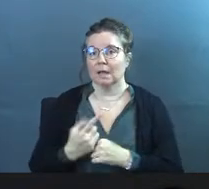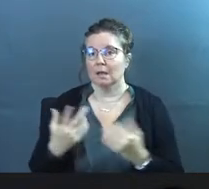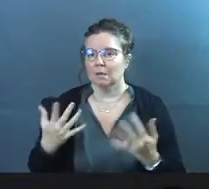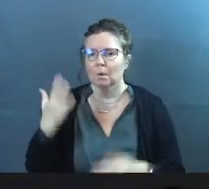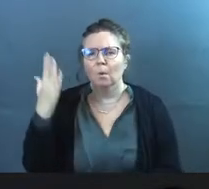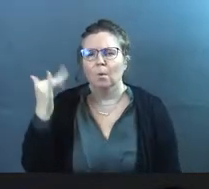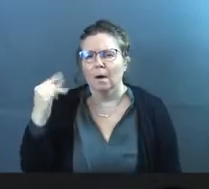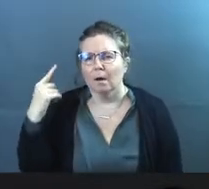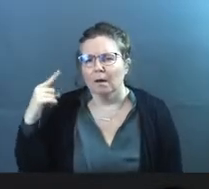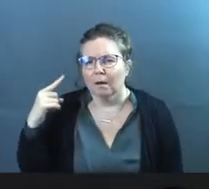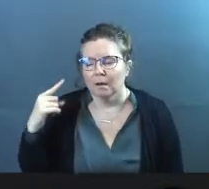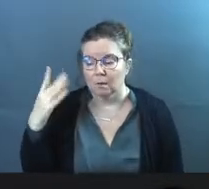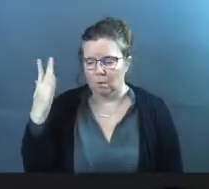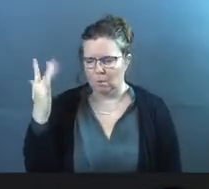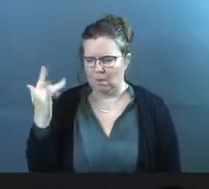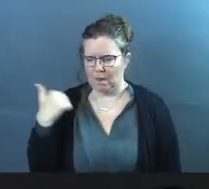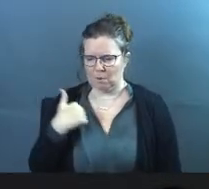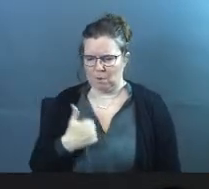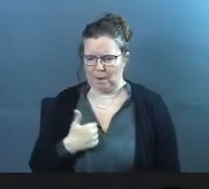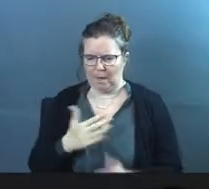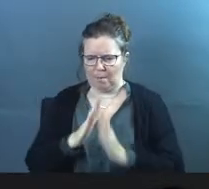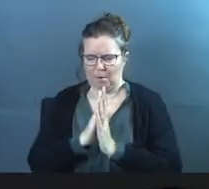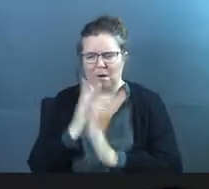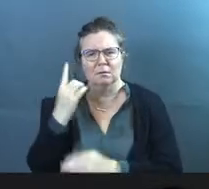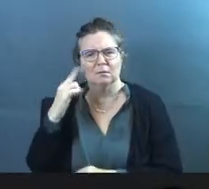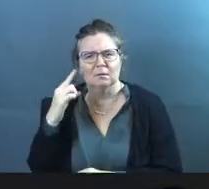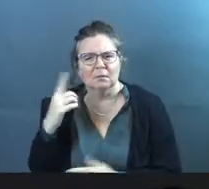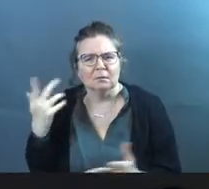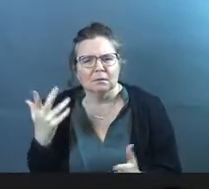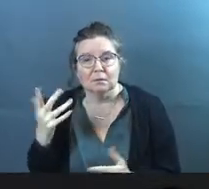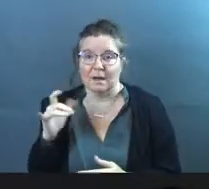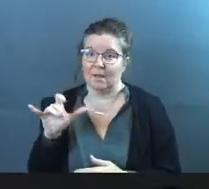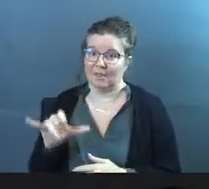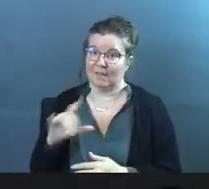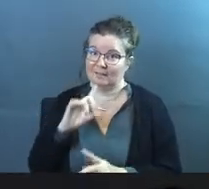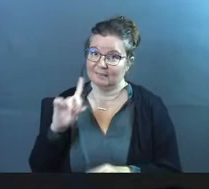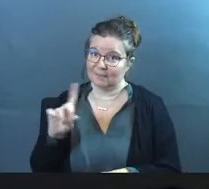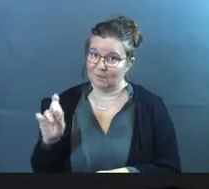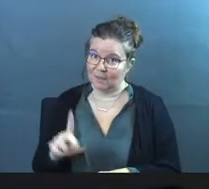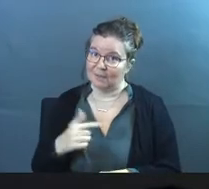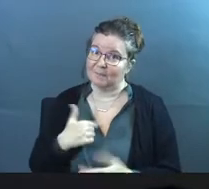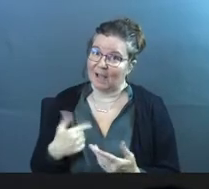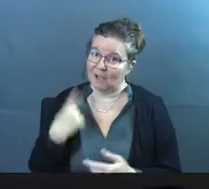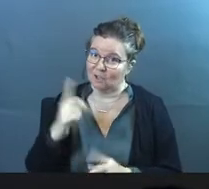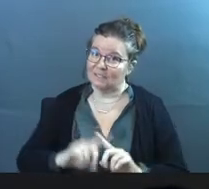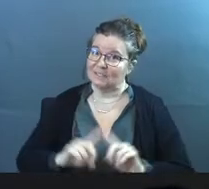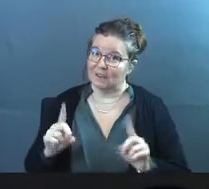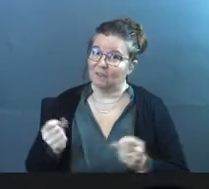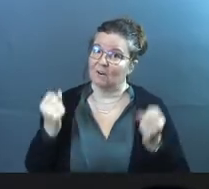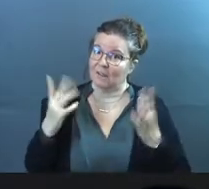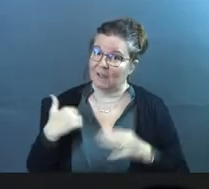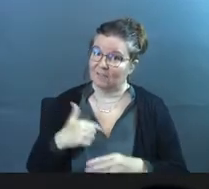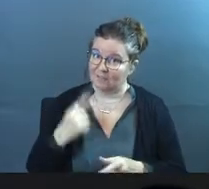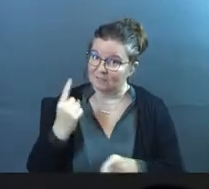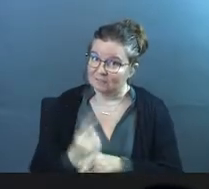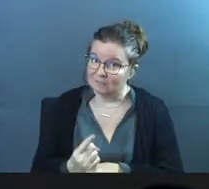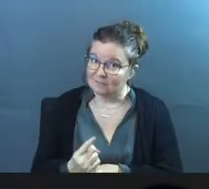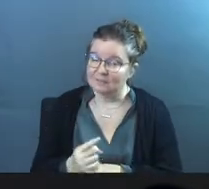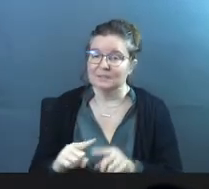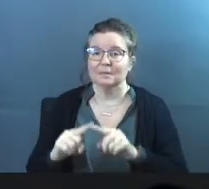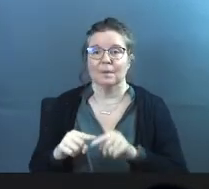why. Why do I pray? Now, the answer to that question might look pretty different for a lot of us, amen?